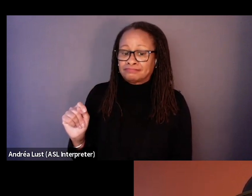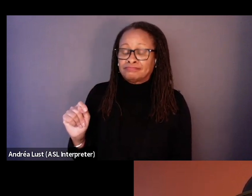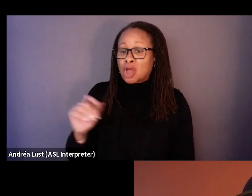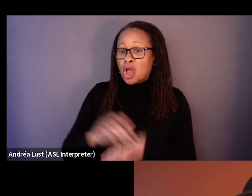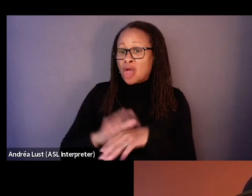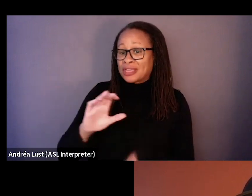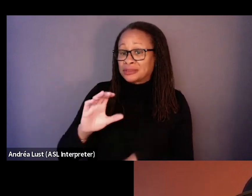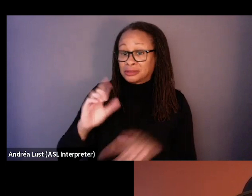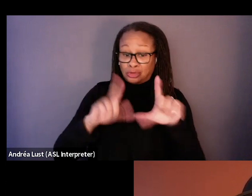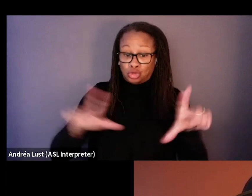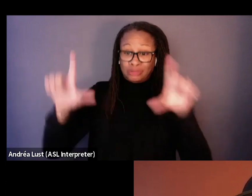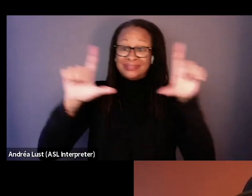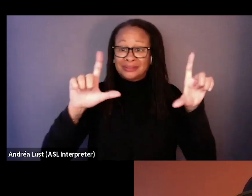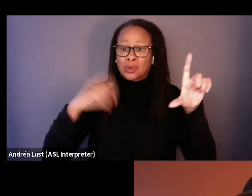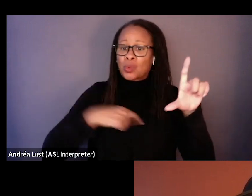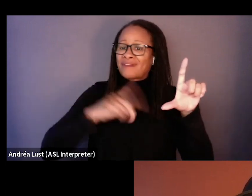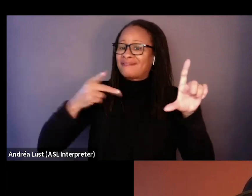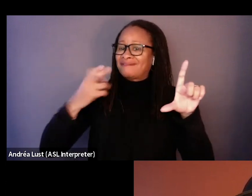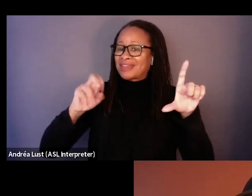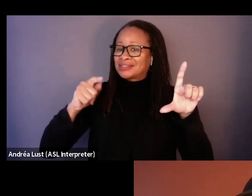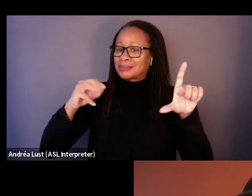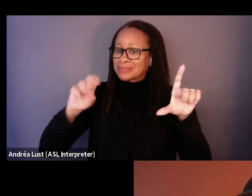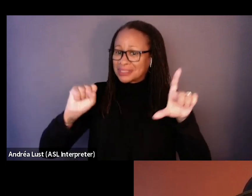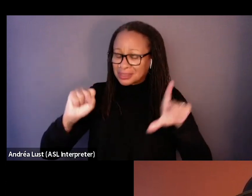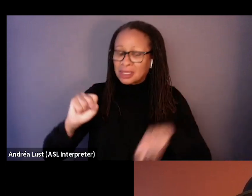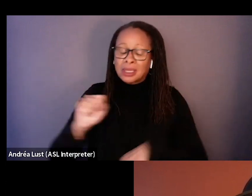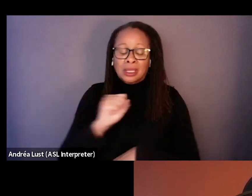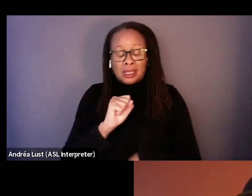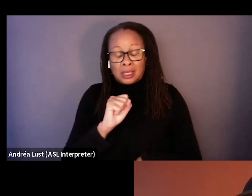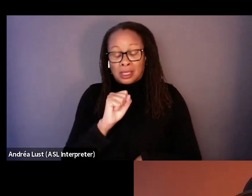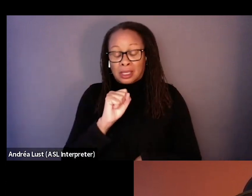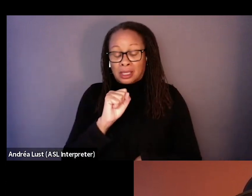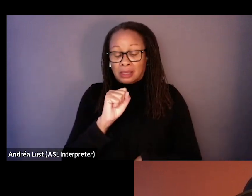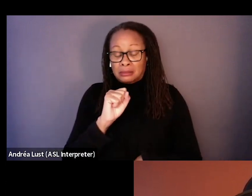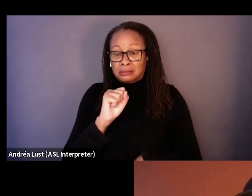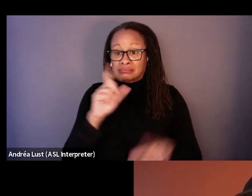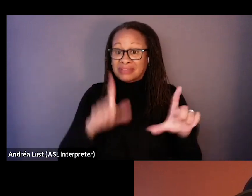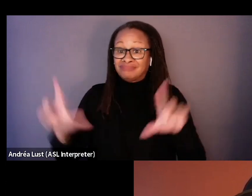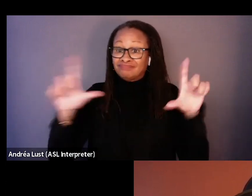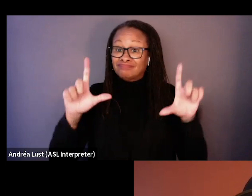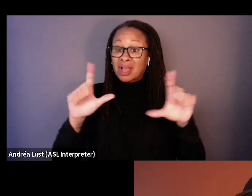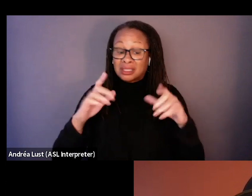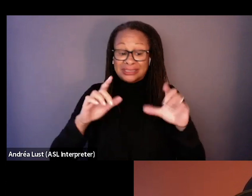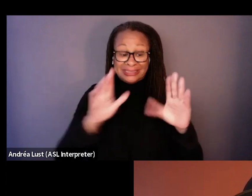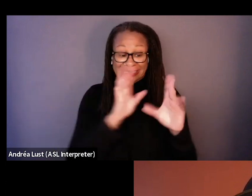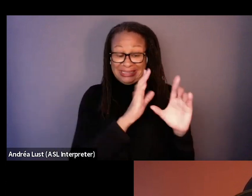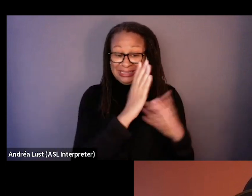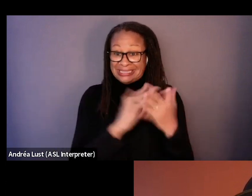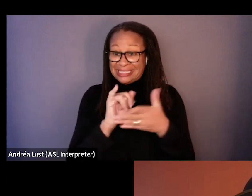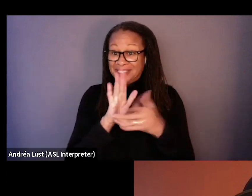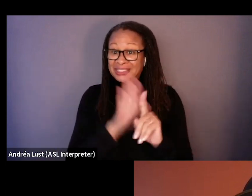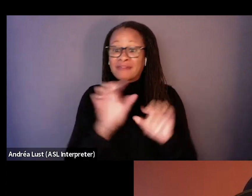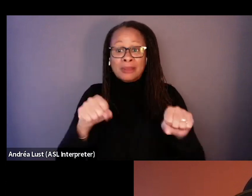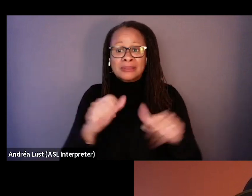on the screen. are phantoms and, uh, and on the screen, this scene is possible, even though at that moment,